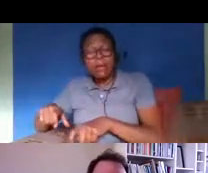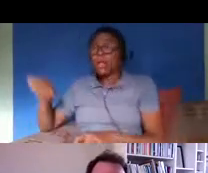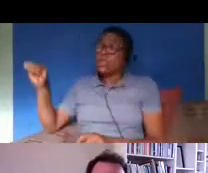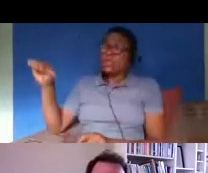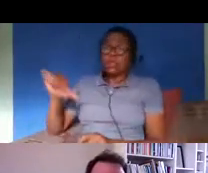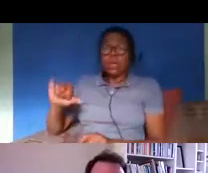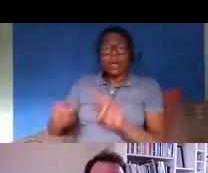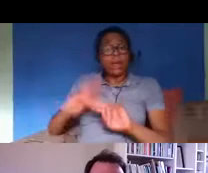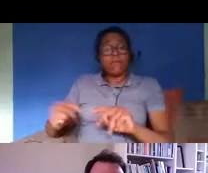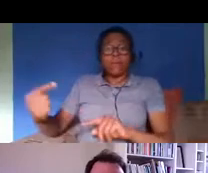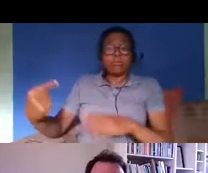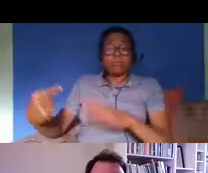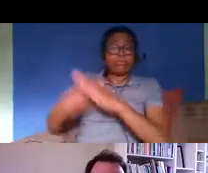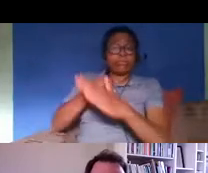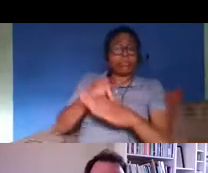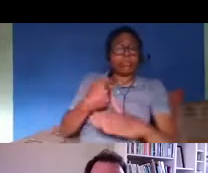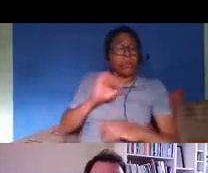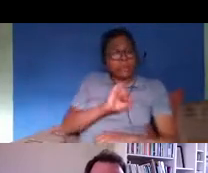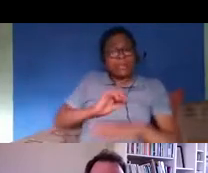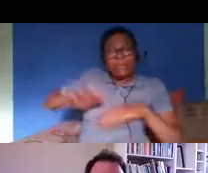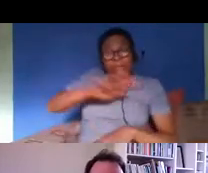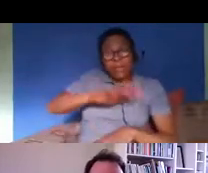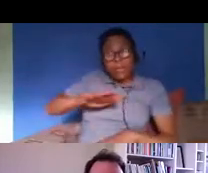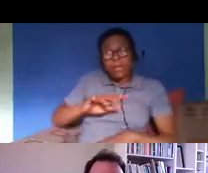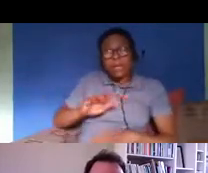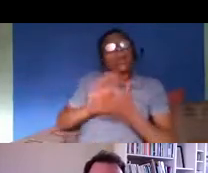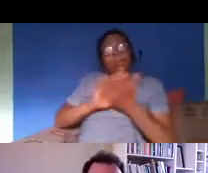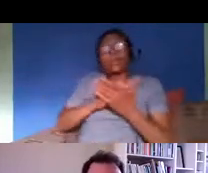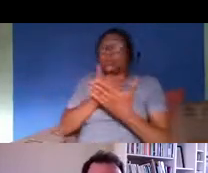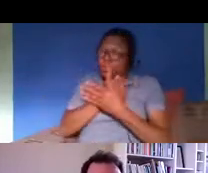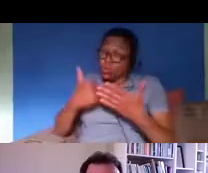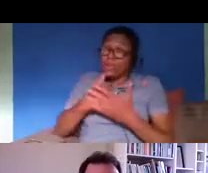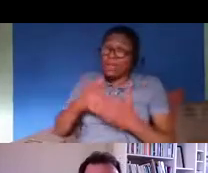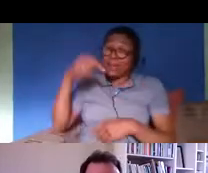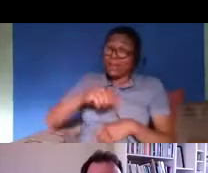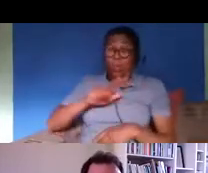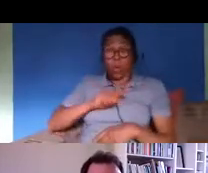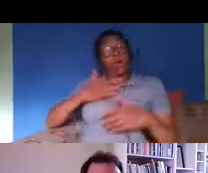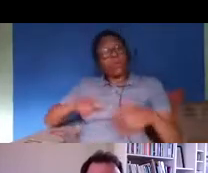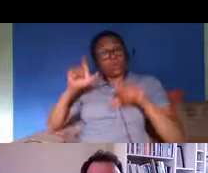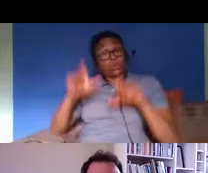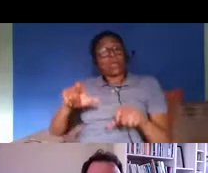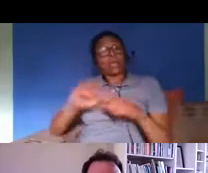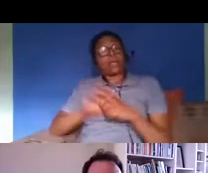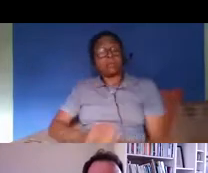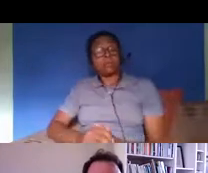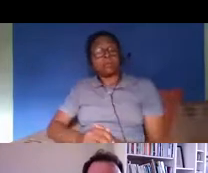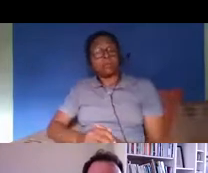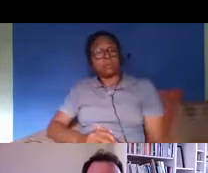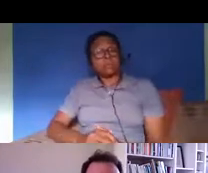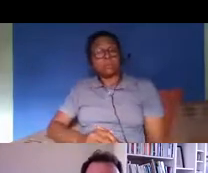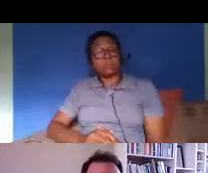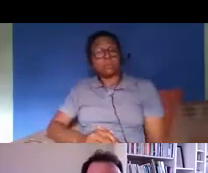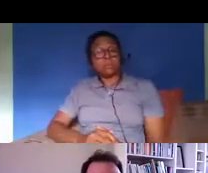if they come in for work purposes they're often here to stay um whether that's lawful or unlawful they're still here to stay um